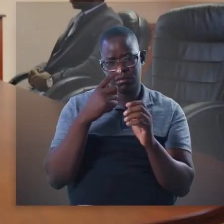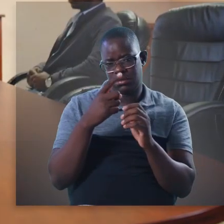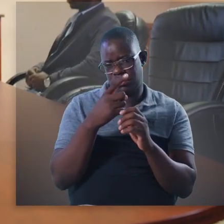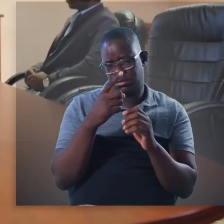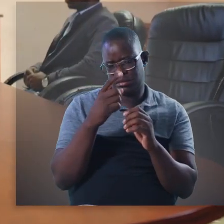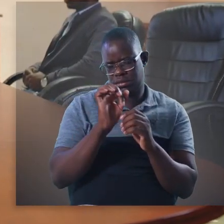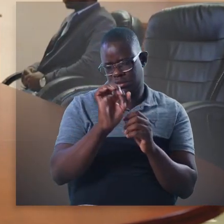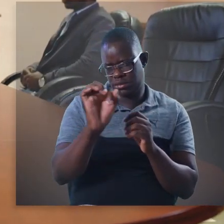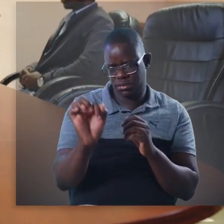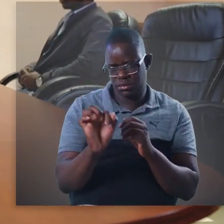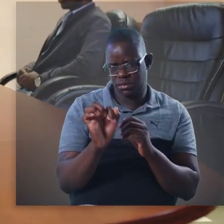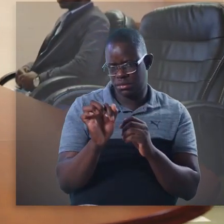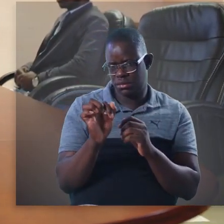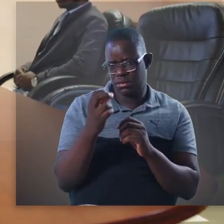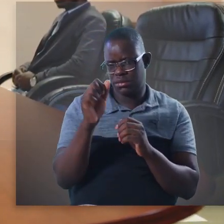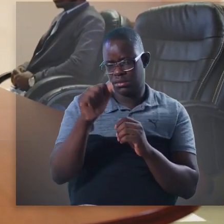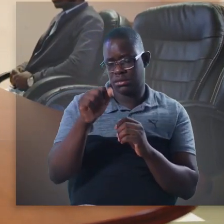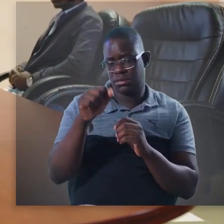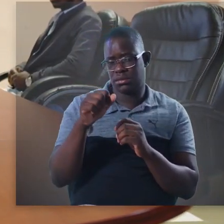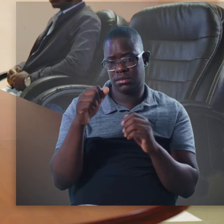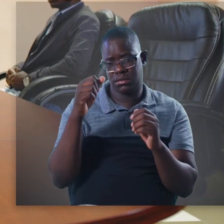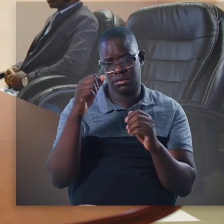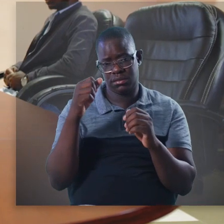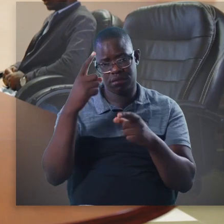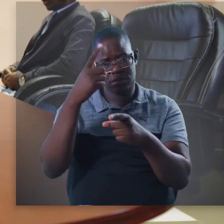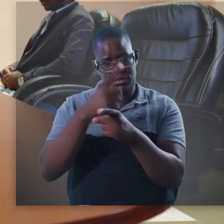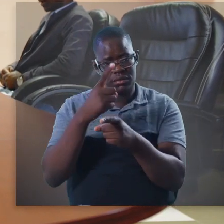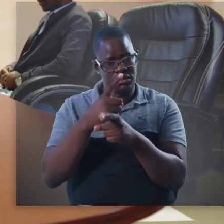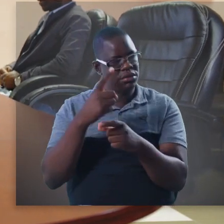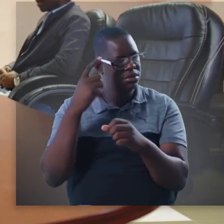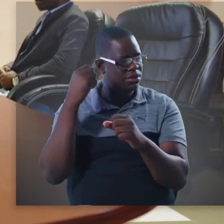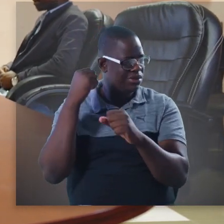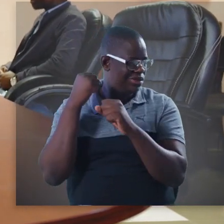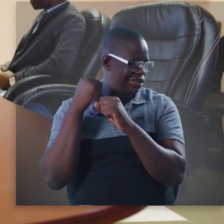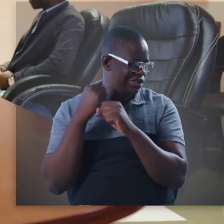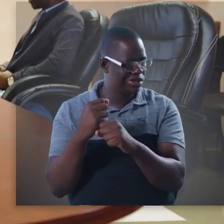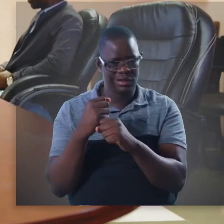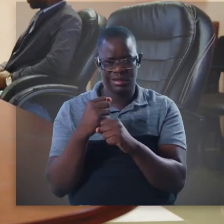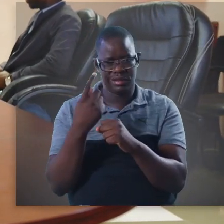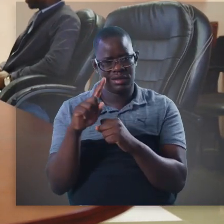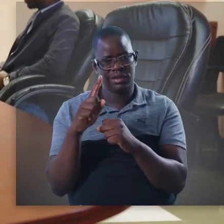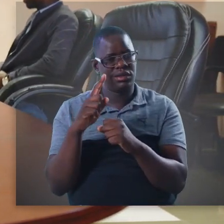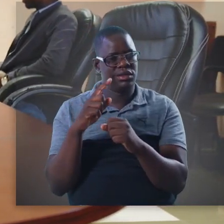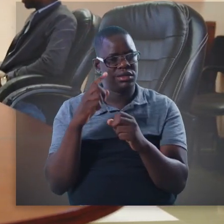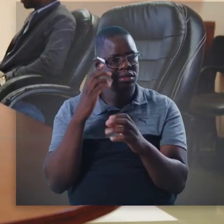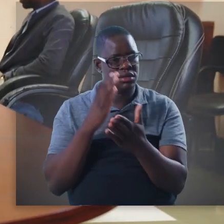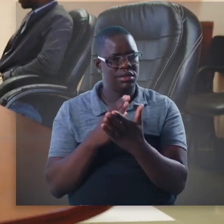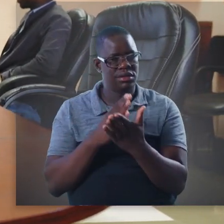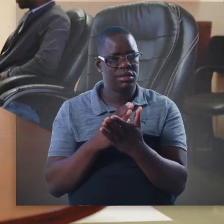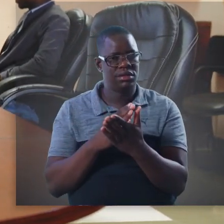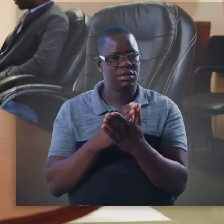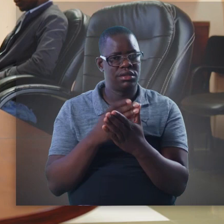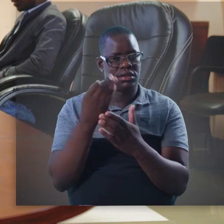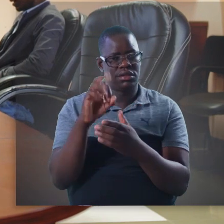It's terrible, bro. Just imagine, all those jobs. Yeah, I guys. But the government is trying really